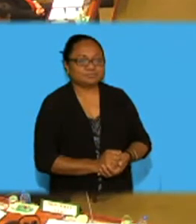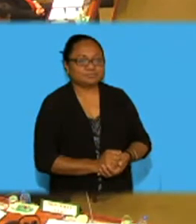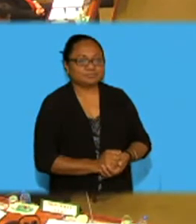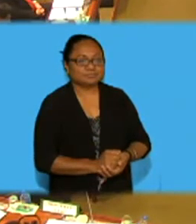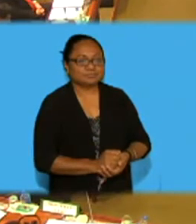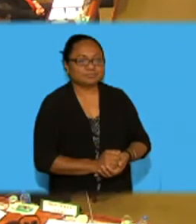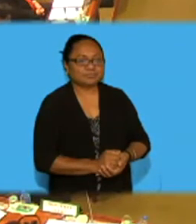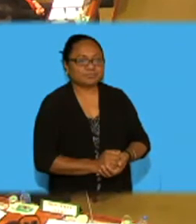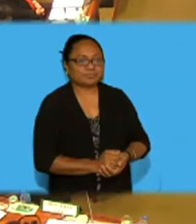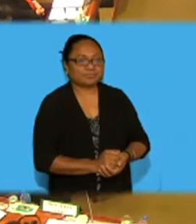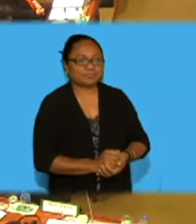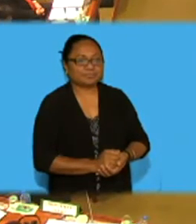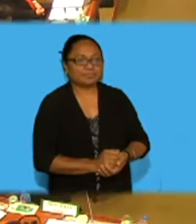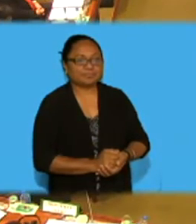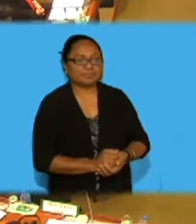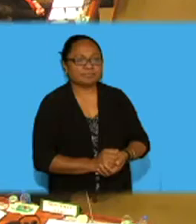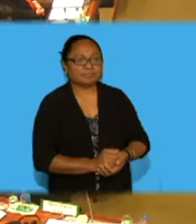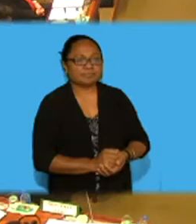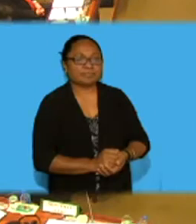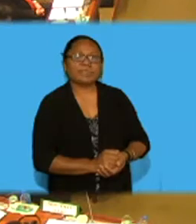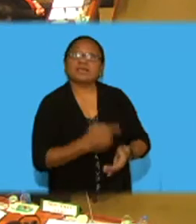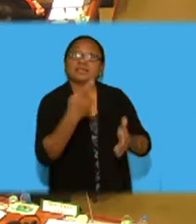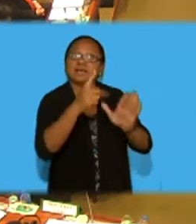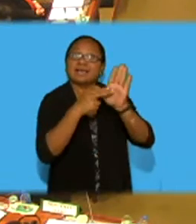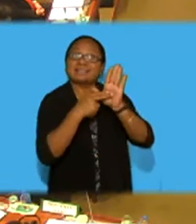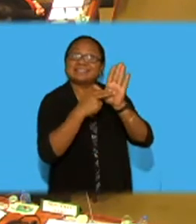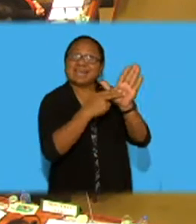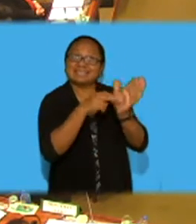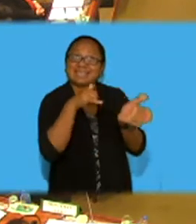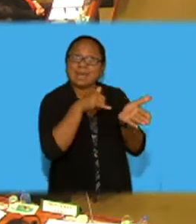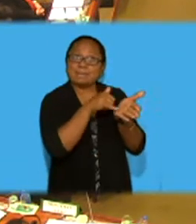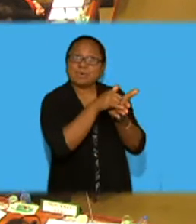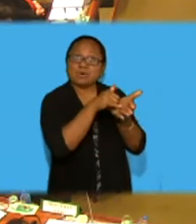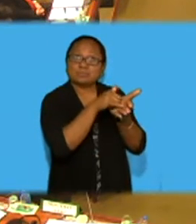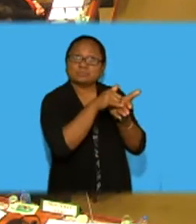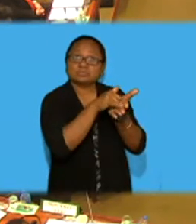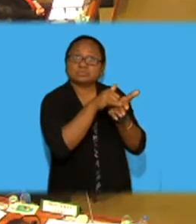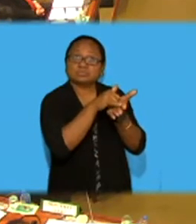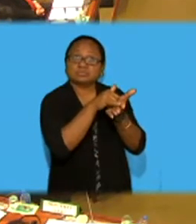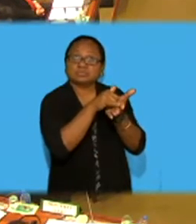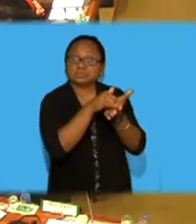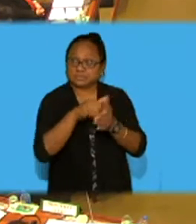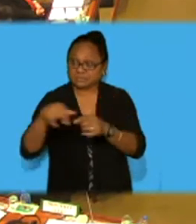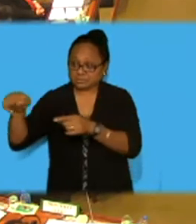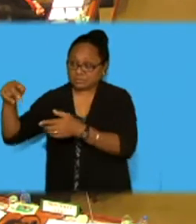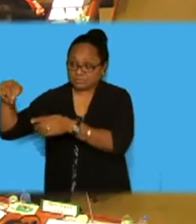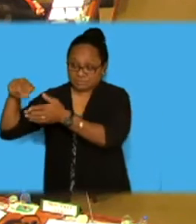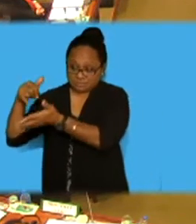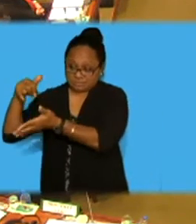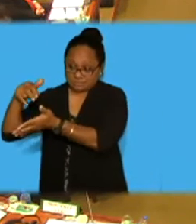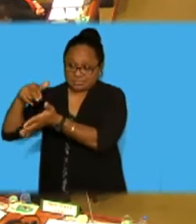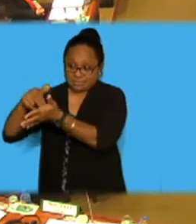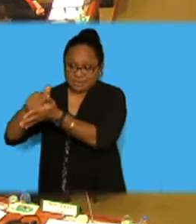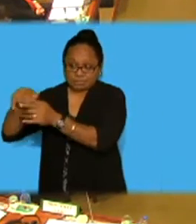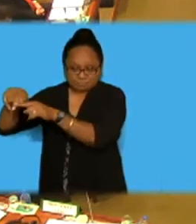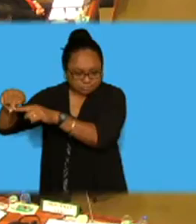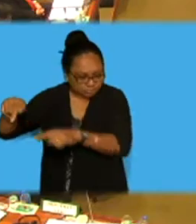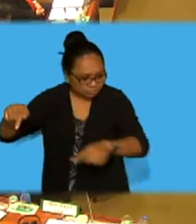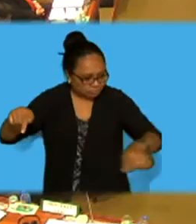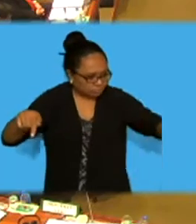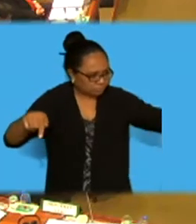The Nandy Airport roads to Wailoa Junction of Wailoa, we have seen that